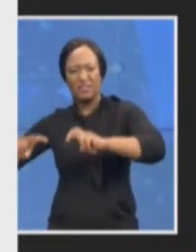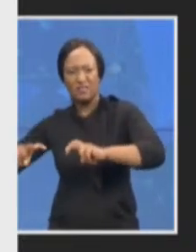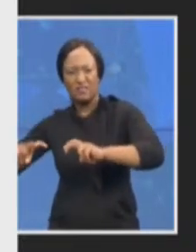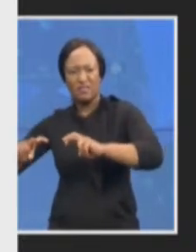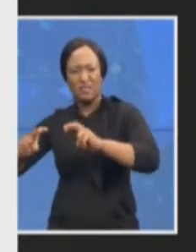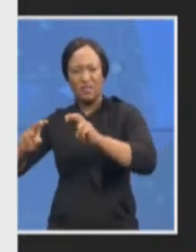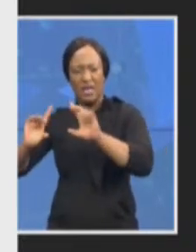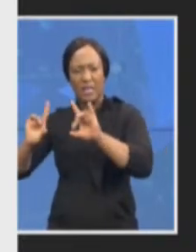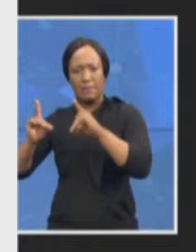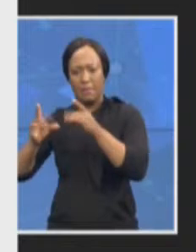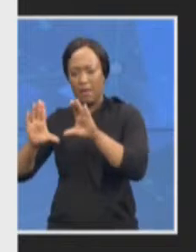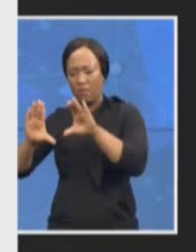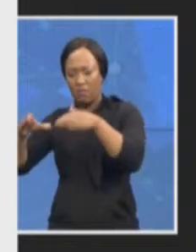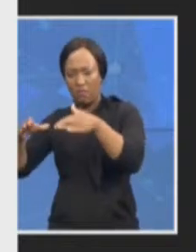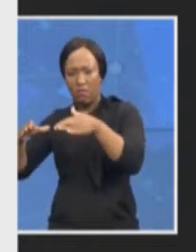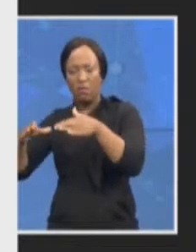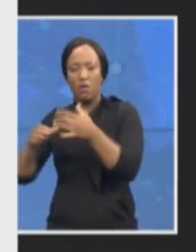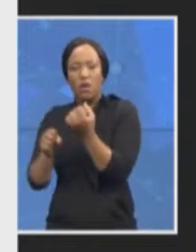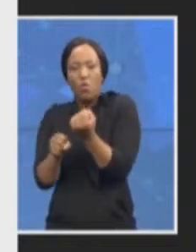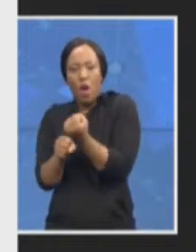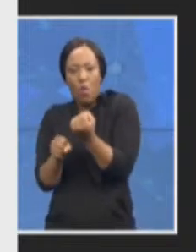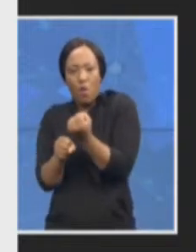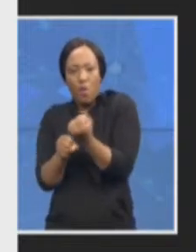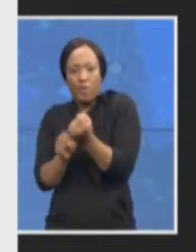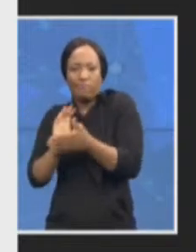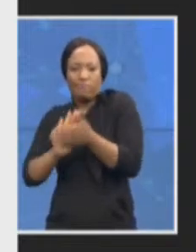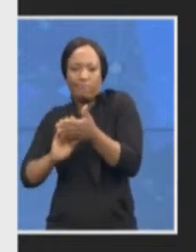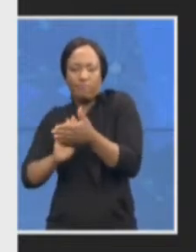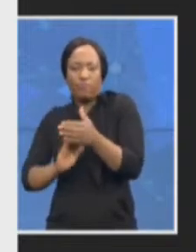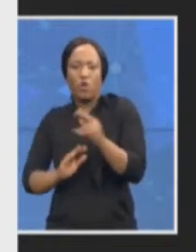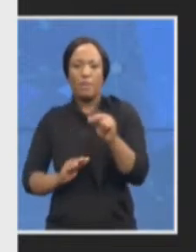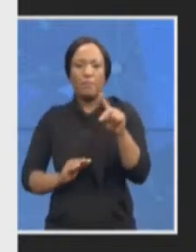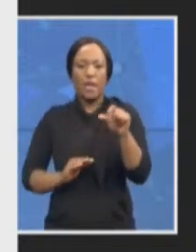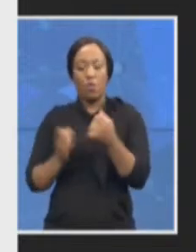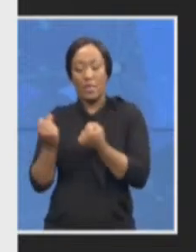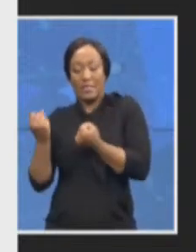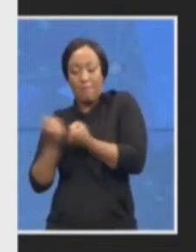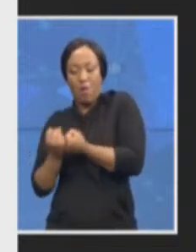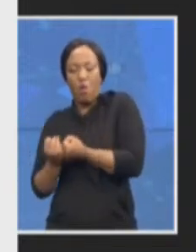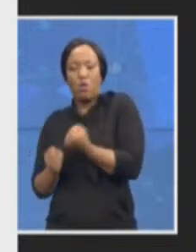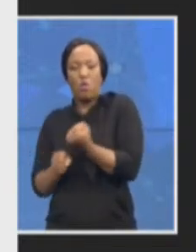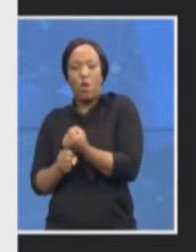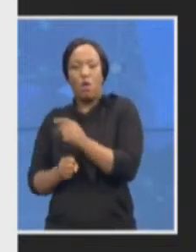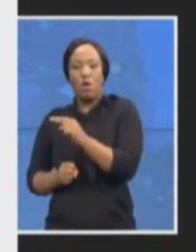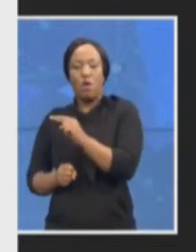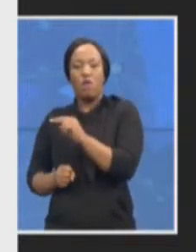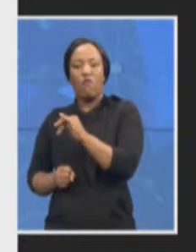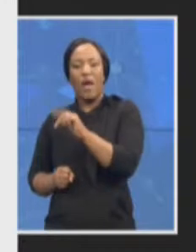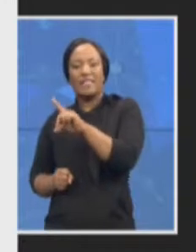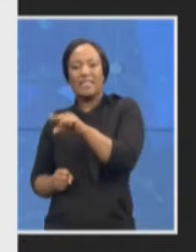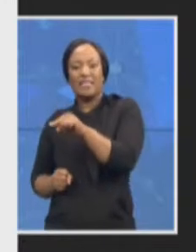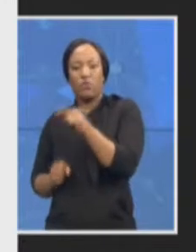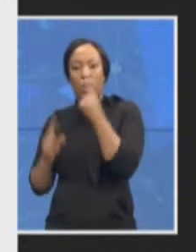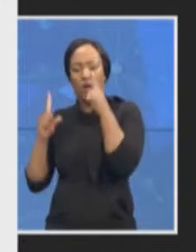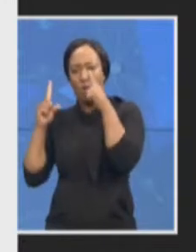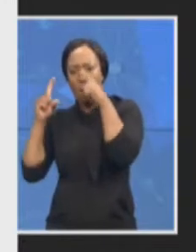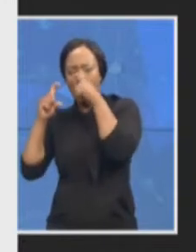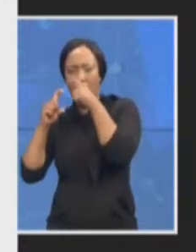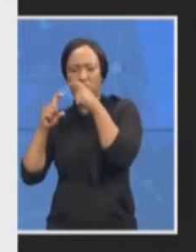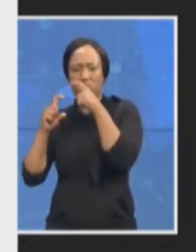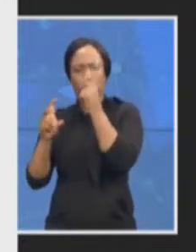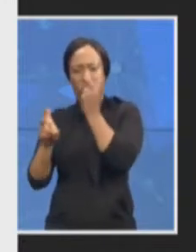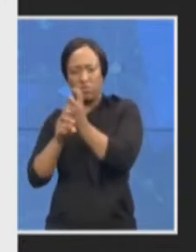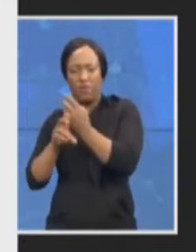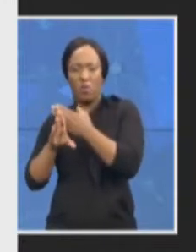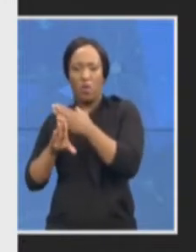is going to support the work of the ID in relation to complex work so one area that we are currently looking at is